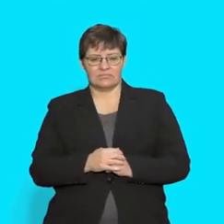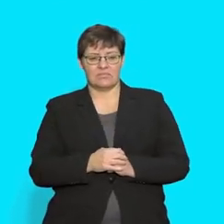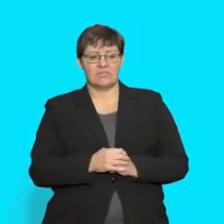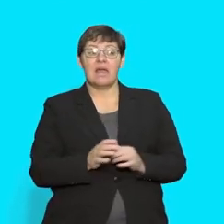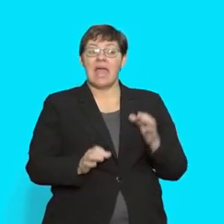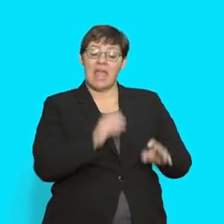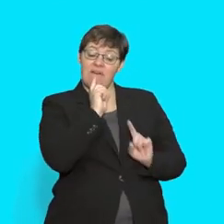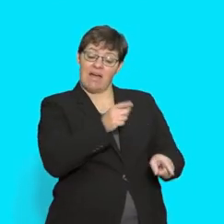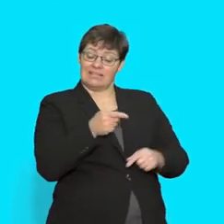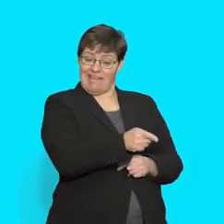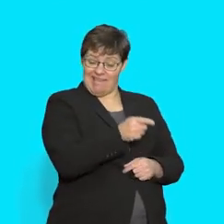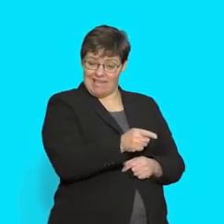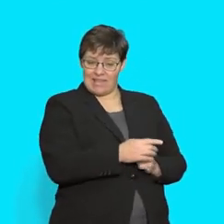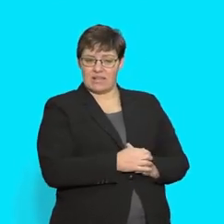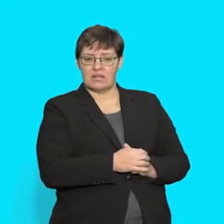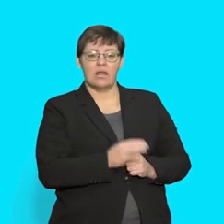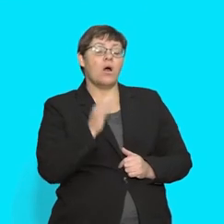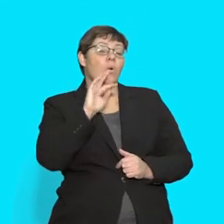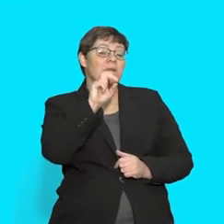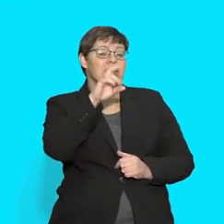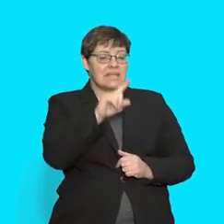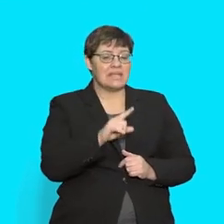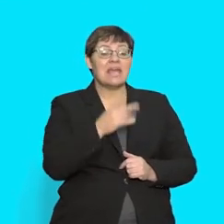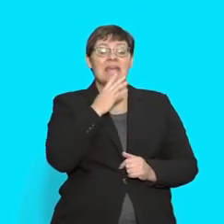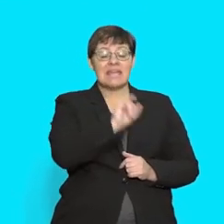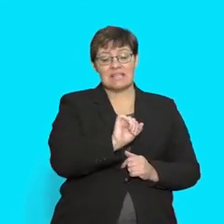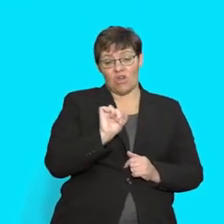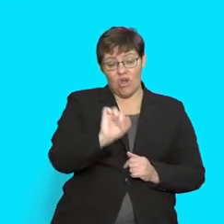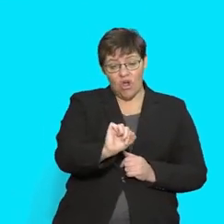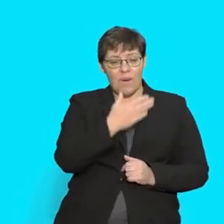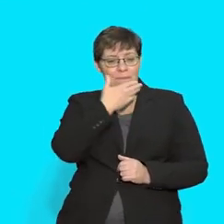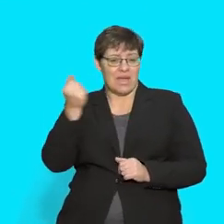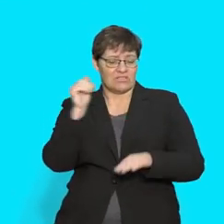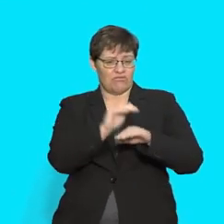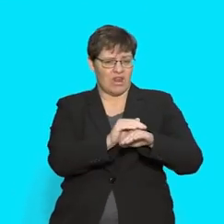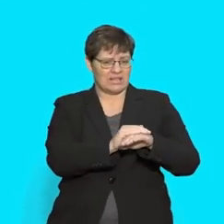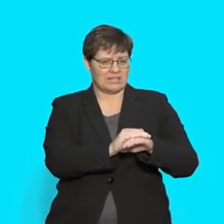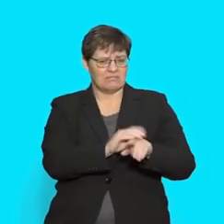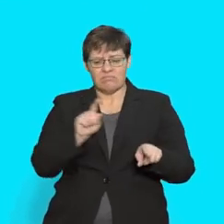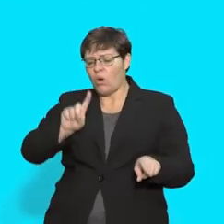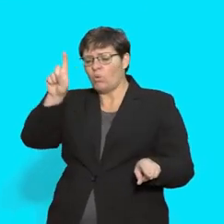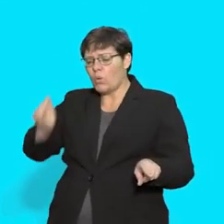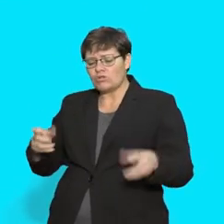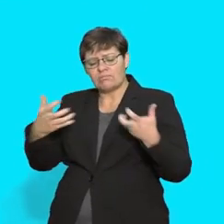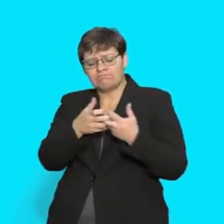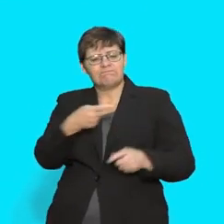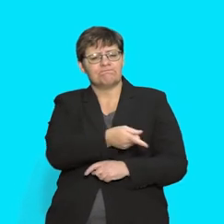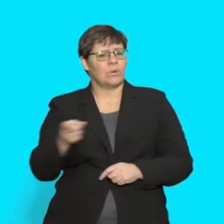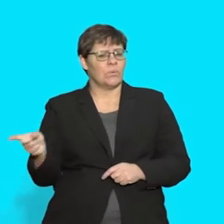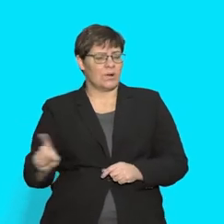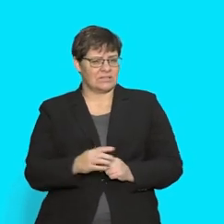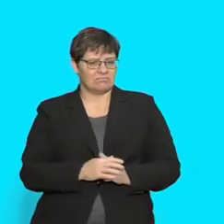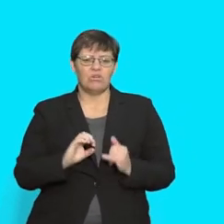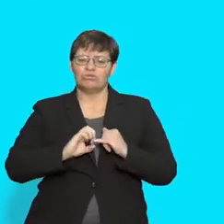answer is Wendy is her best friend then what could the question be? Let's try it together